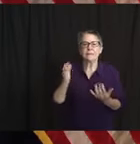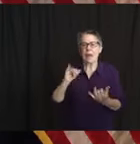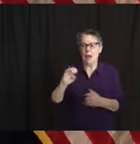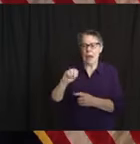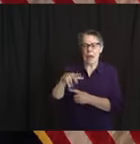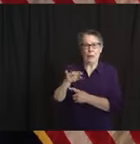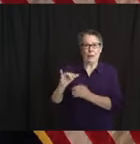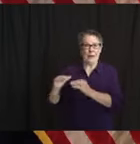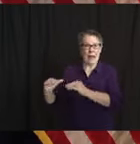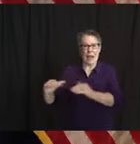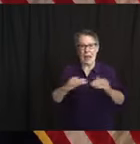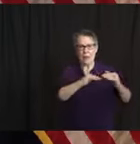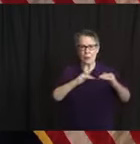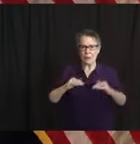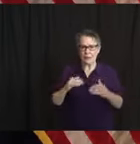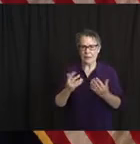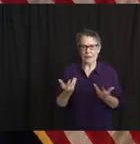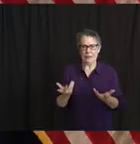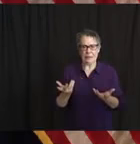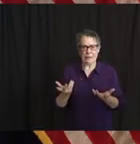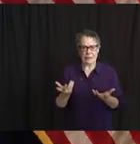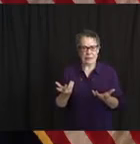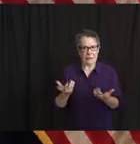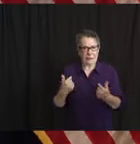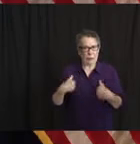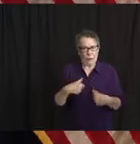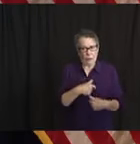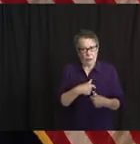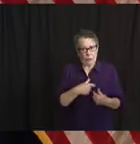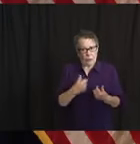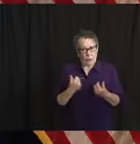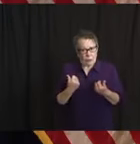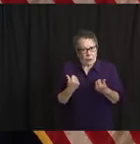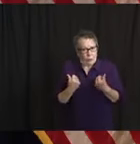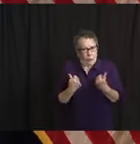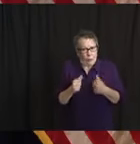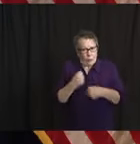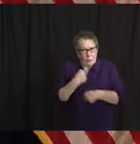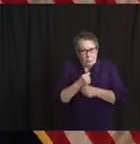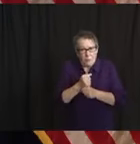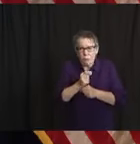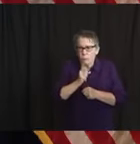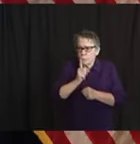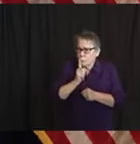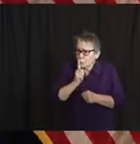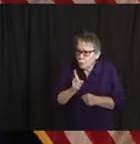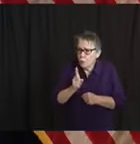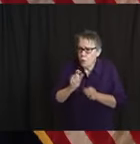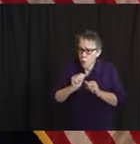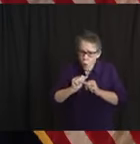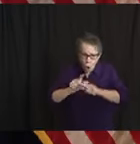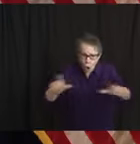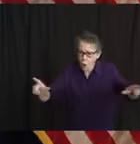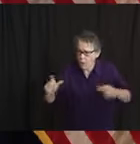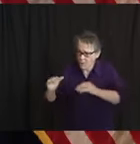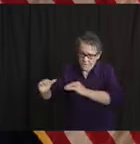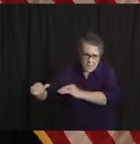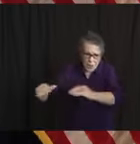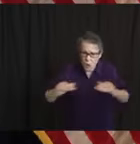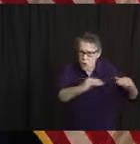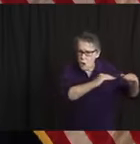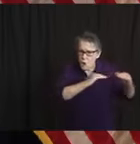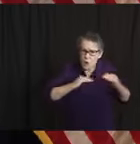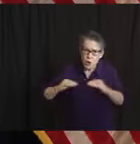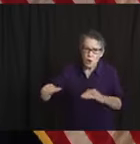making sure that we are doing everything we can to make this as equitable and fair a distribution of all of the